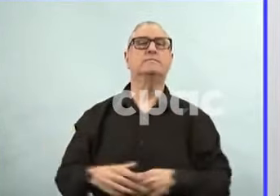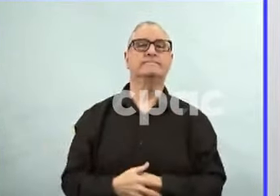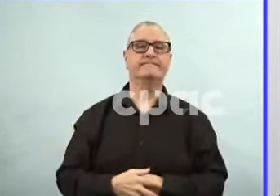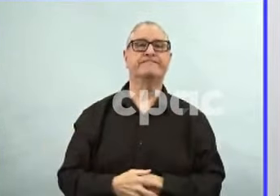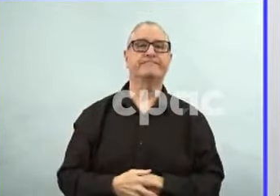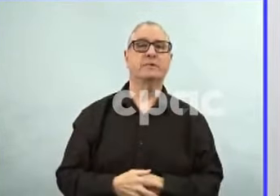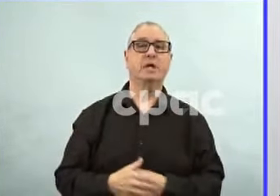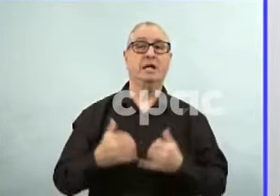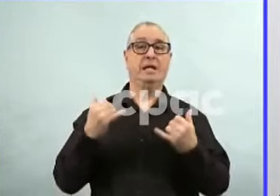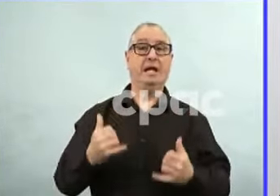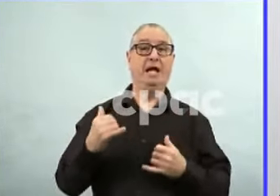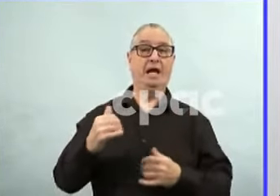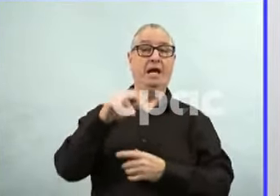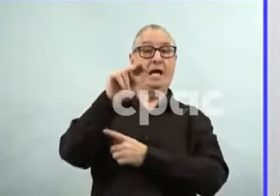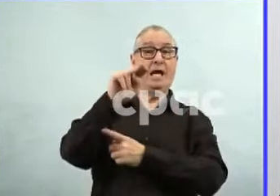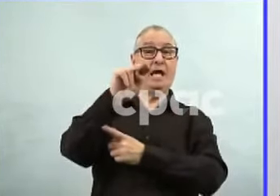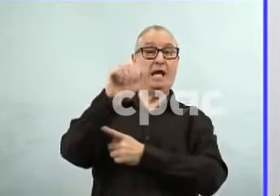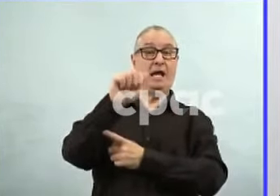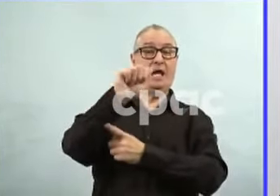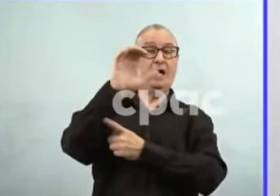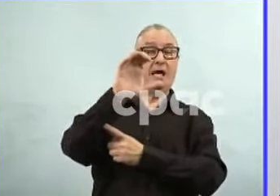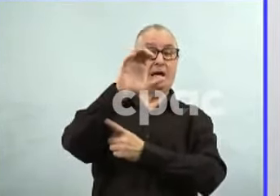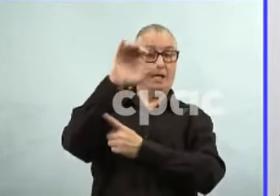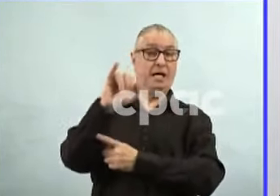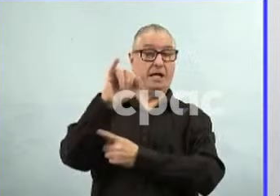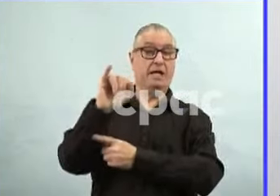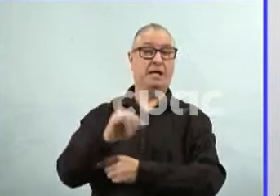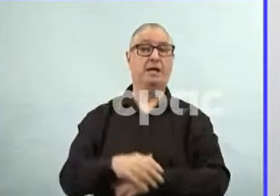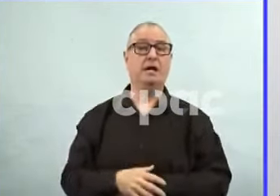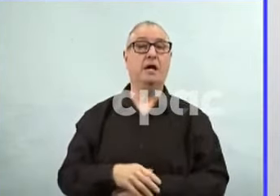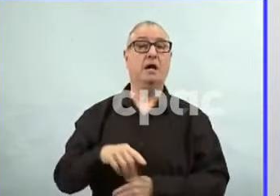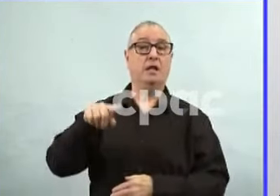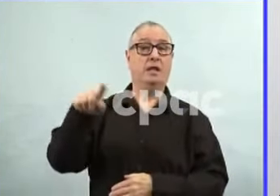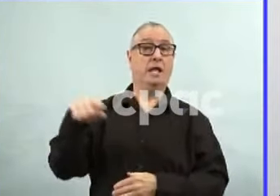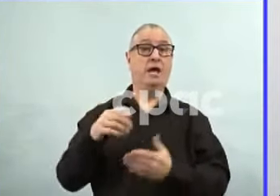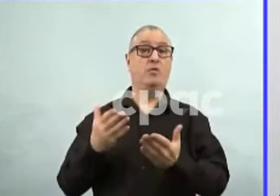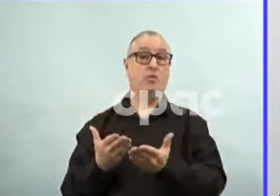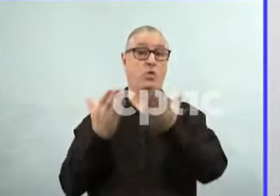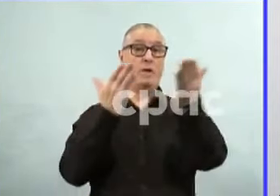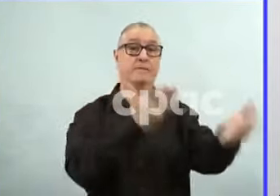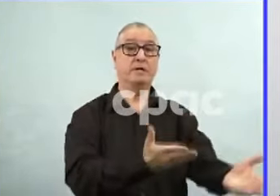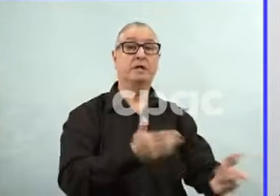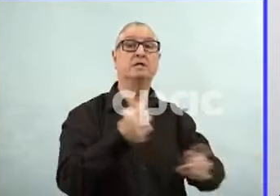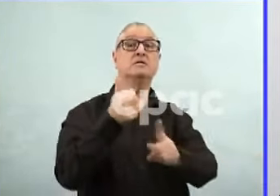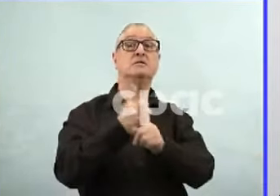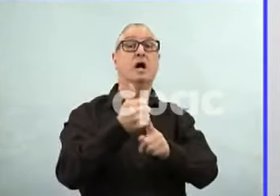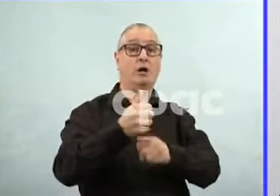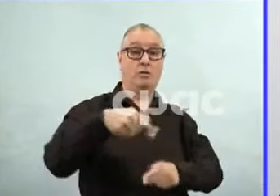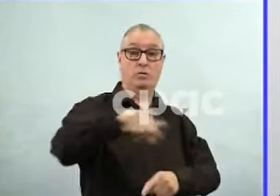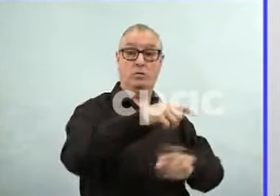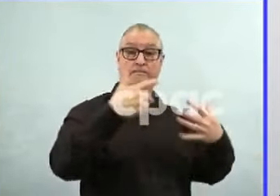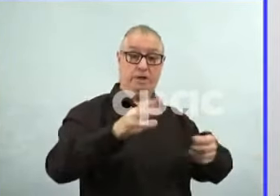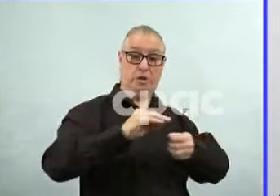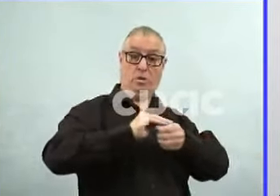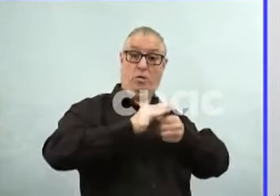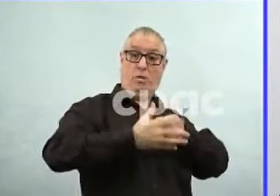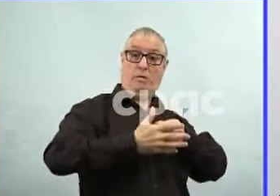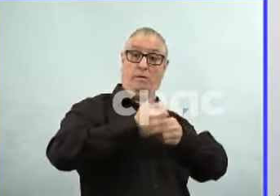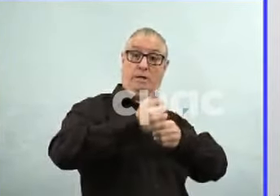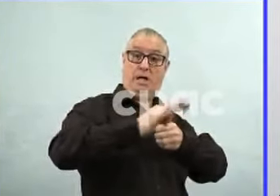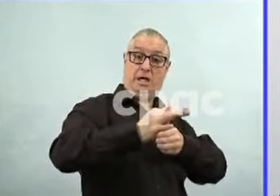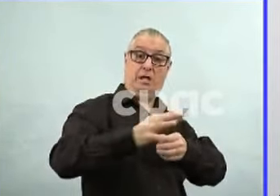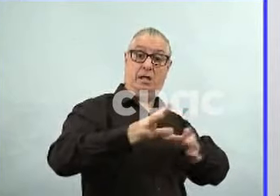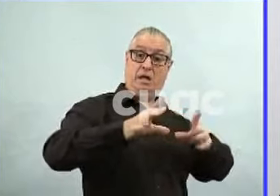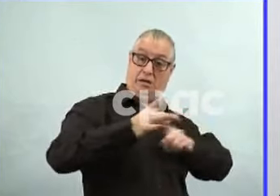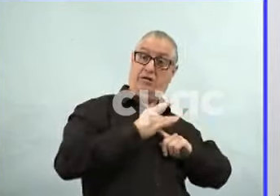NACI recommends that if you have been infected with COVID-19, that you should wait two to three months after the infection before getting your